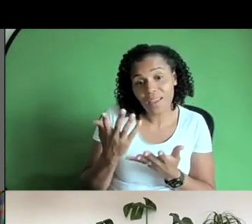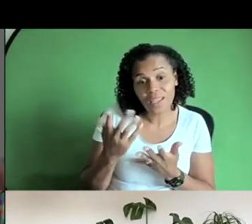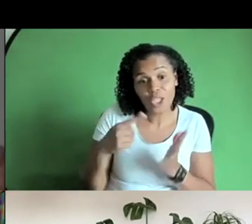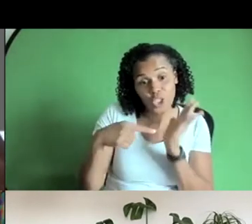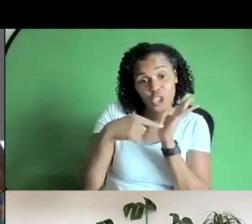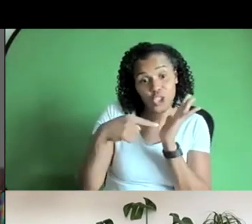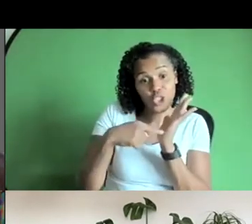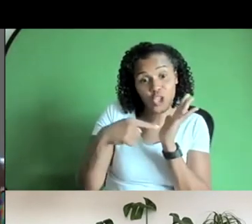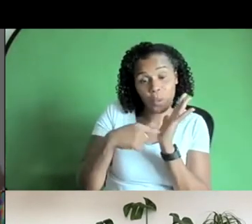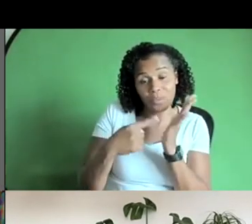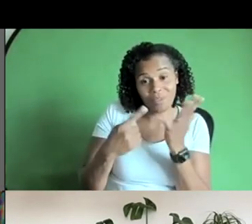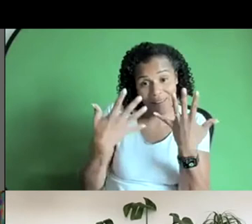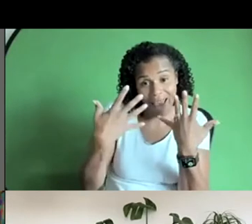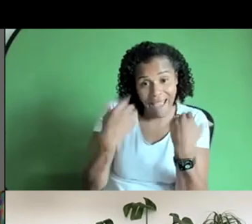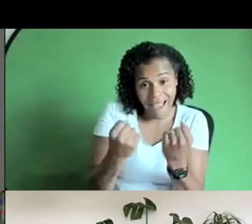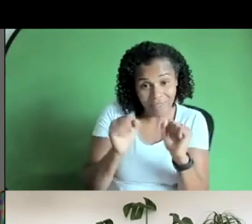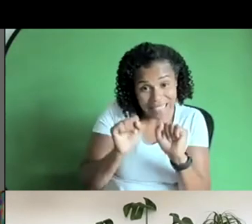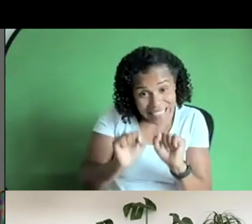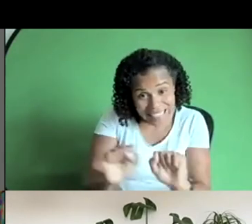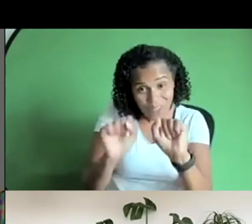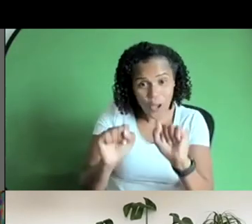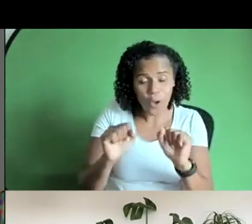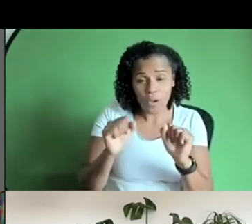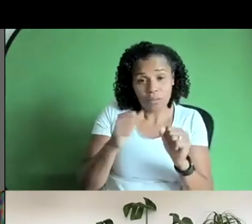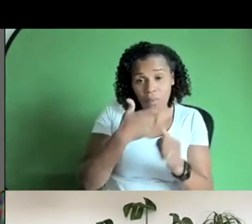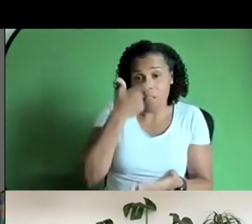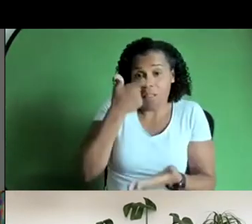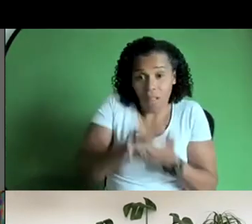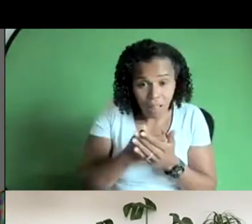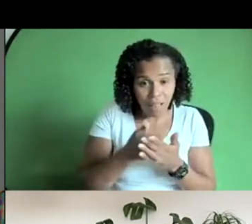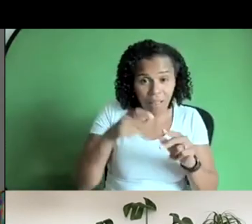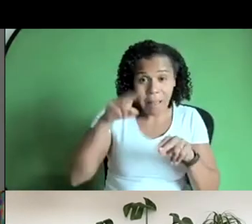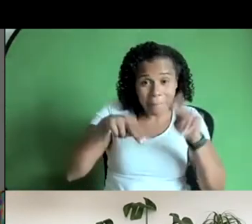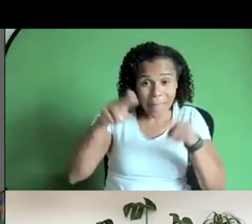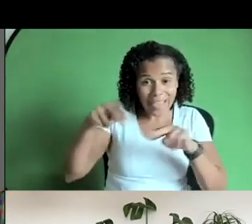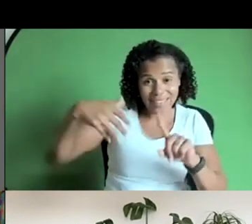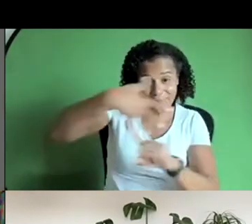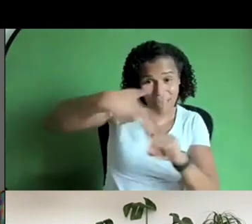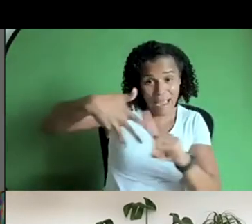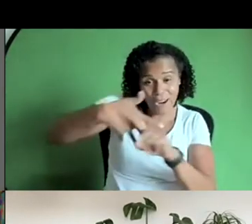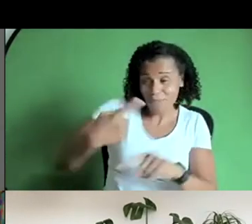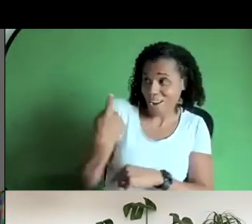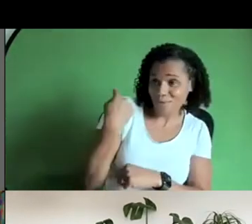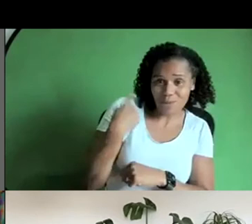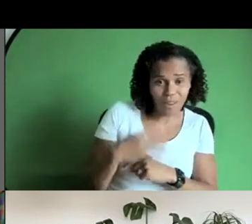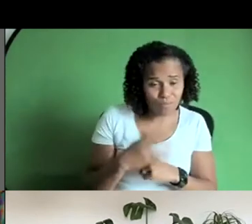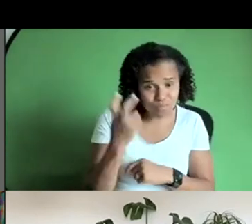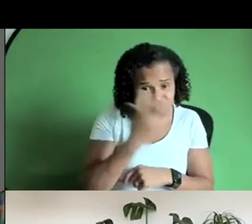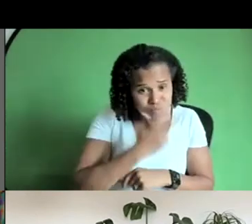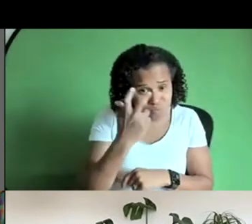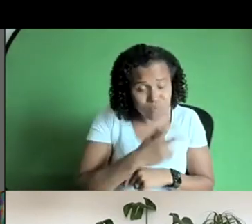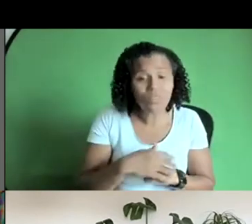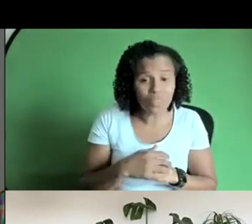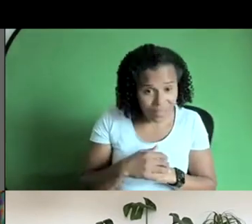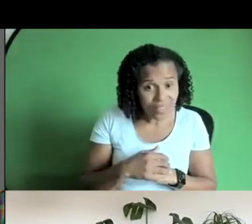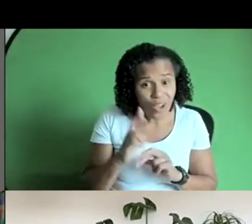got some of his brilliant uh paintings uh behind him yeah yeah and maybe we can we can sort of talk a